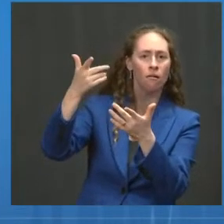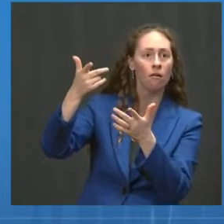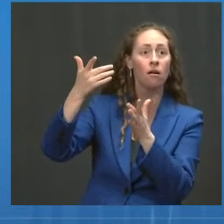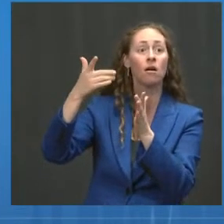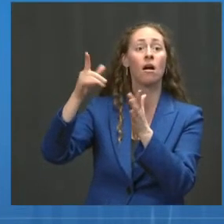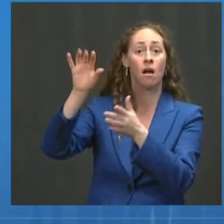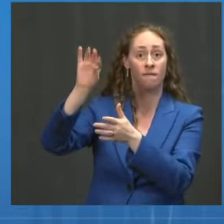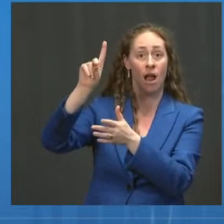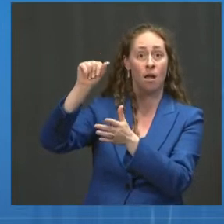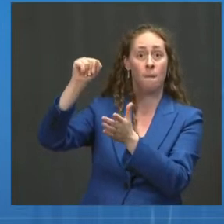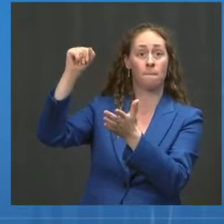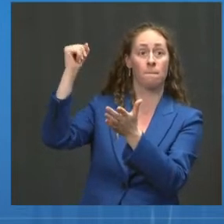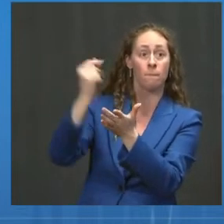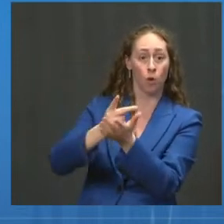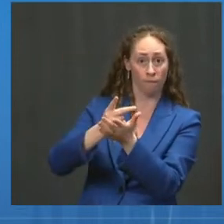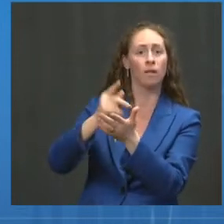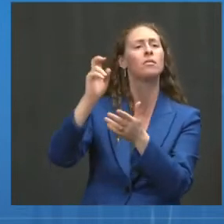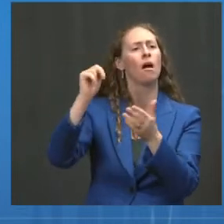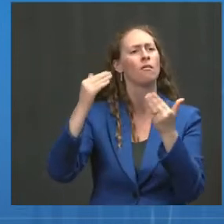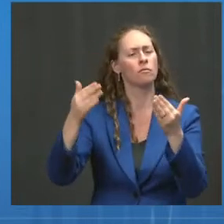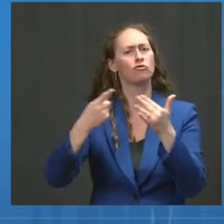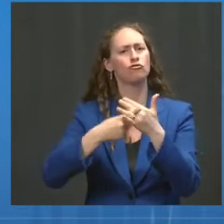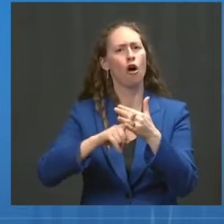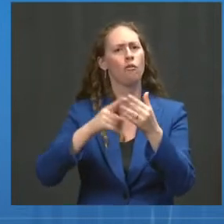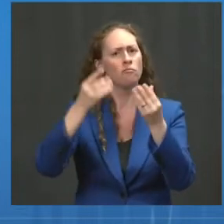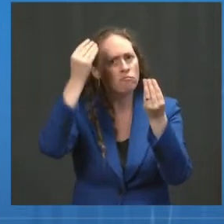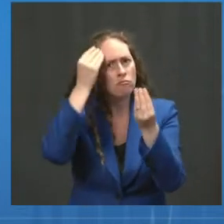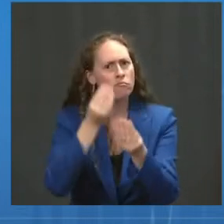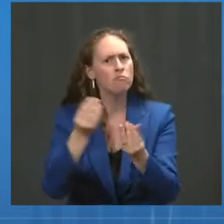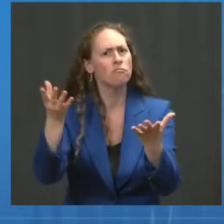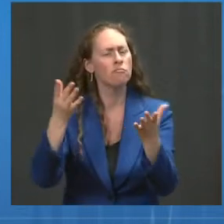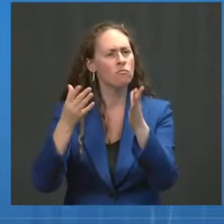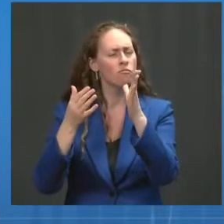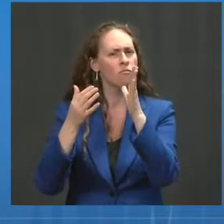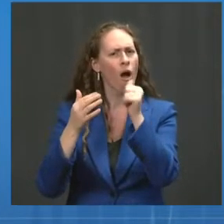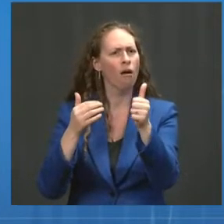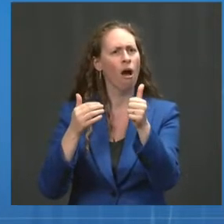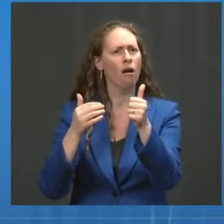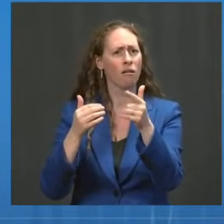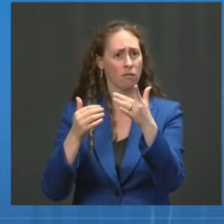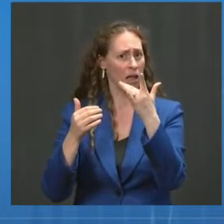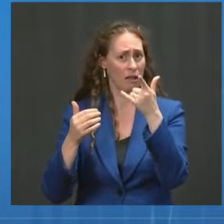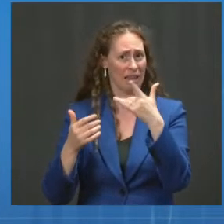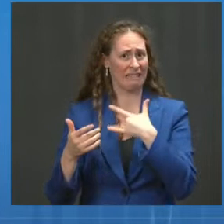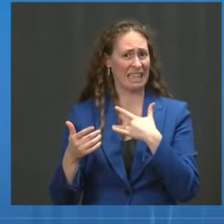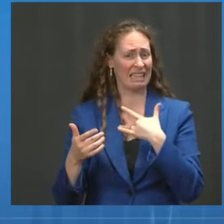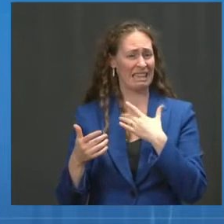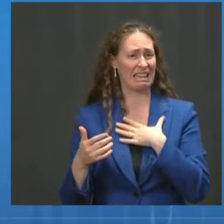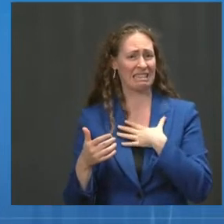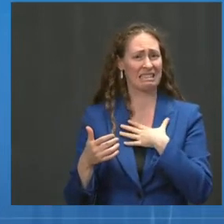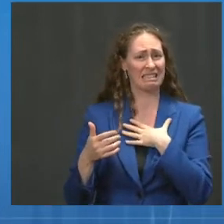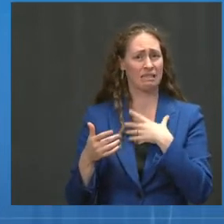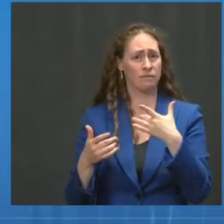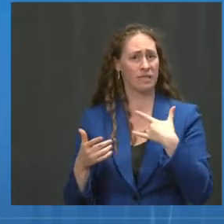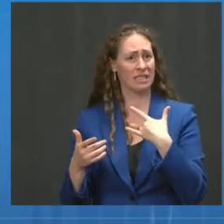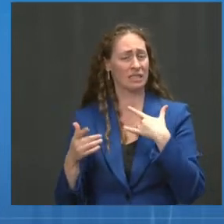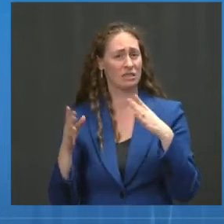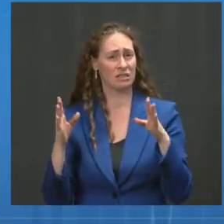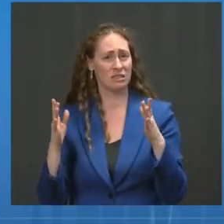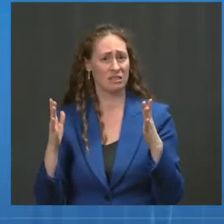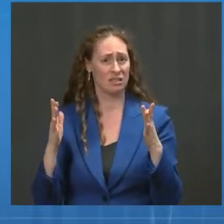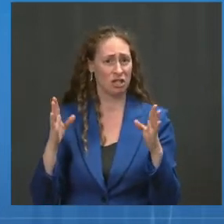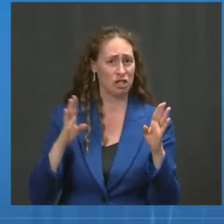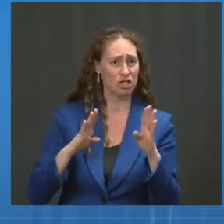we've gotten that advisory committee recommendation? And are you worried at all about adding to vaccine hesitancy by